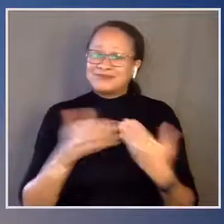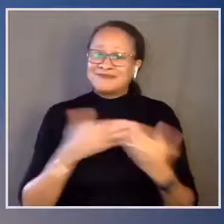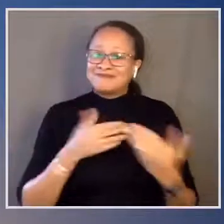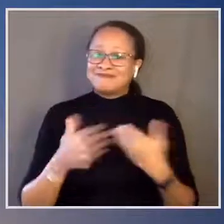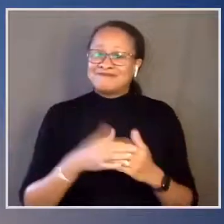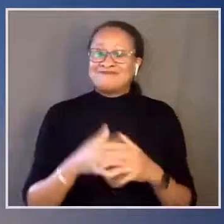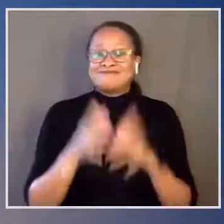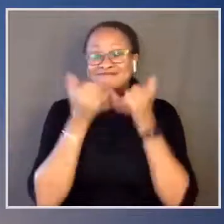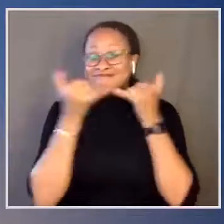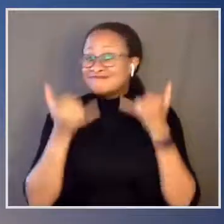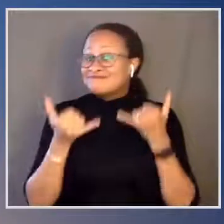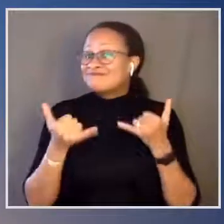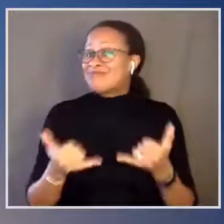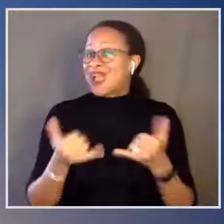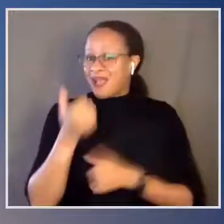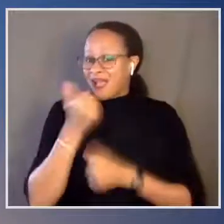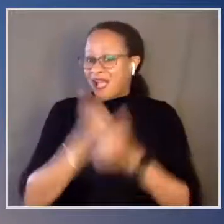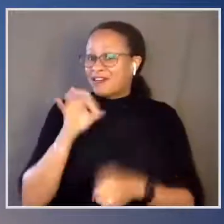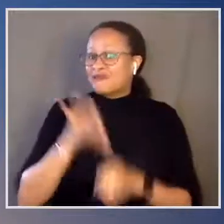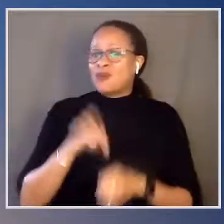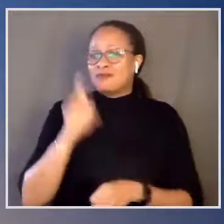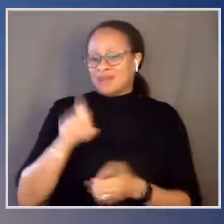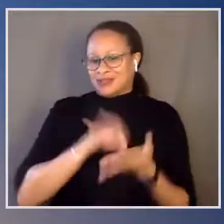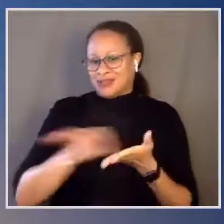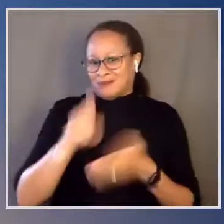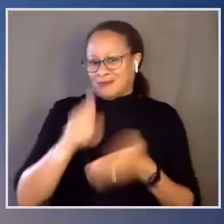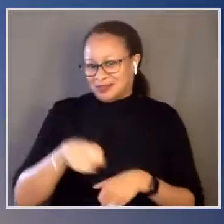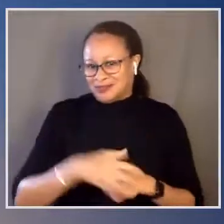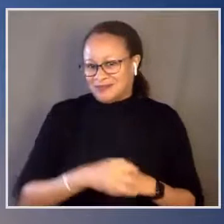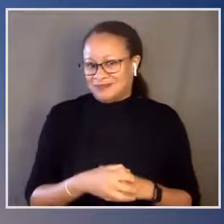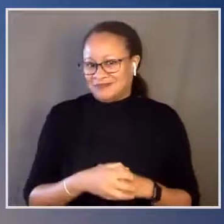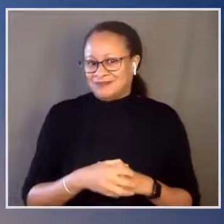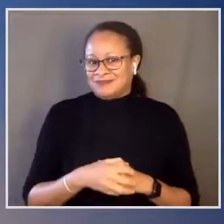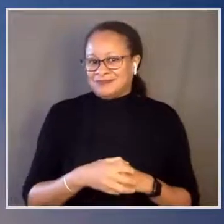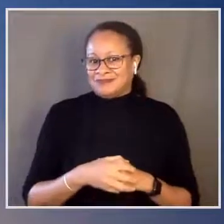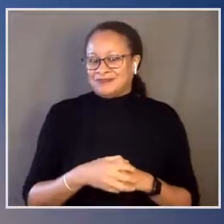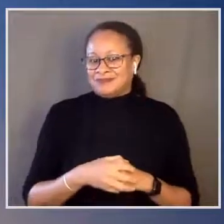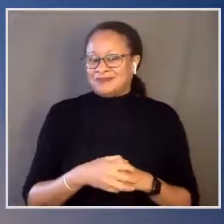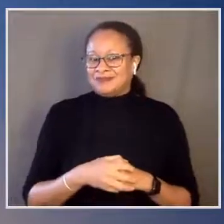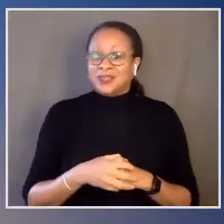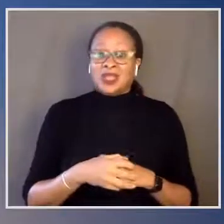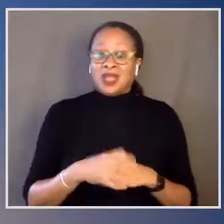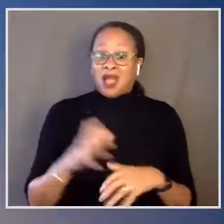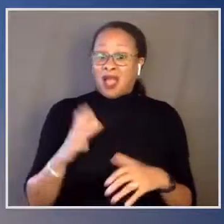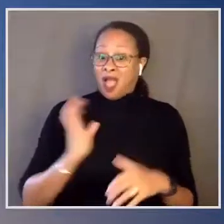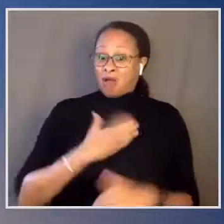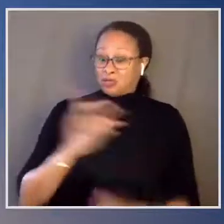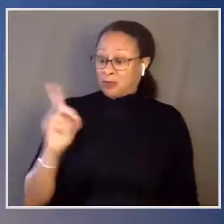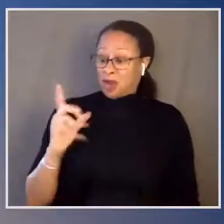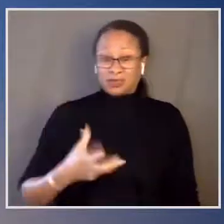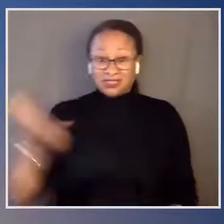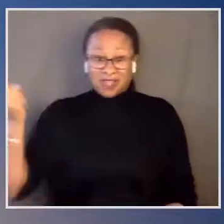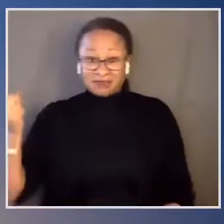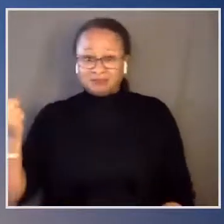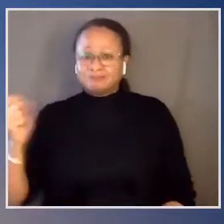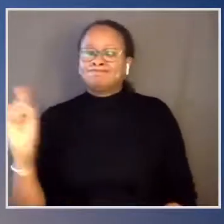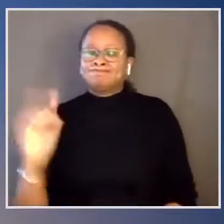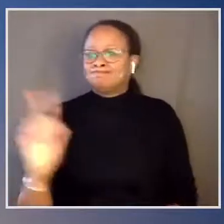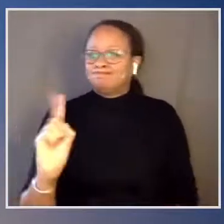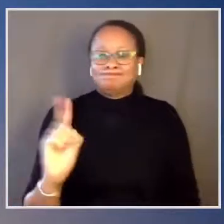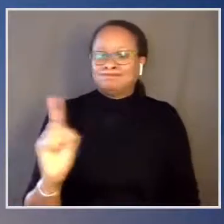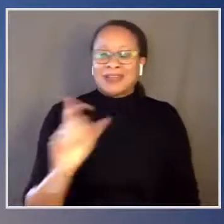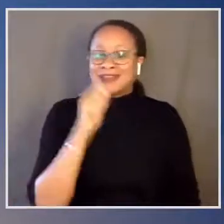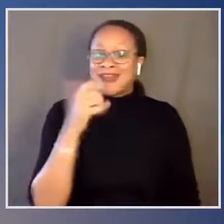Now, every vote must be counted. No one's going to take our democracy away from us. Not now, not